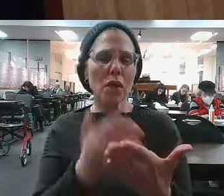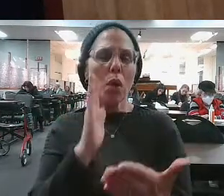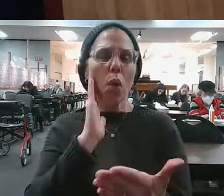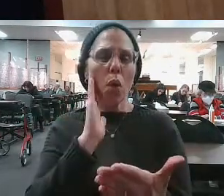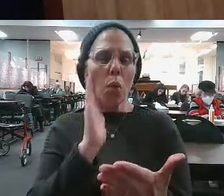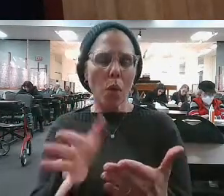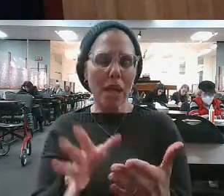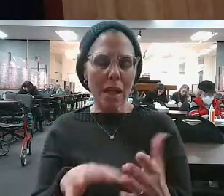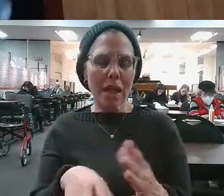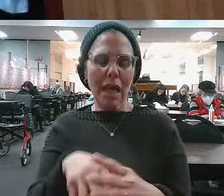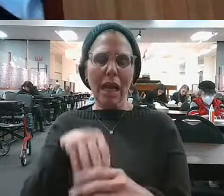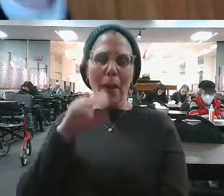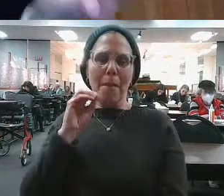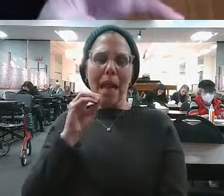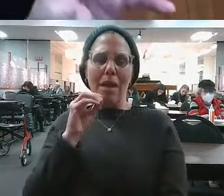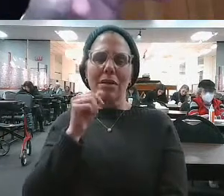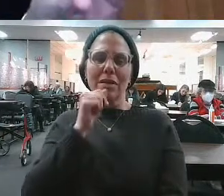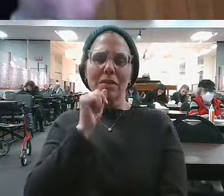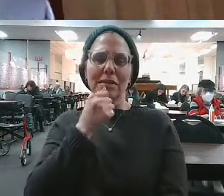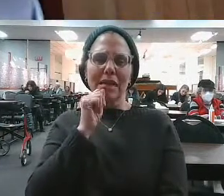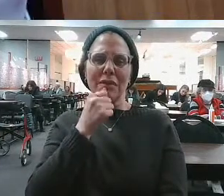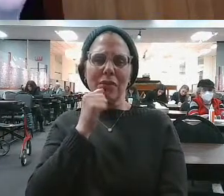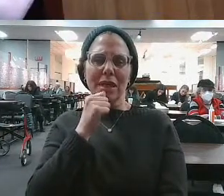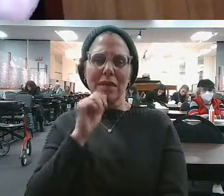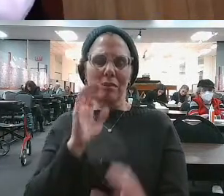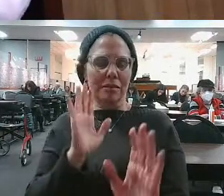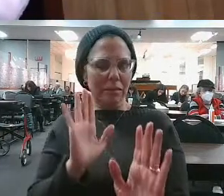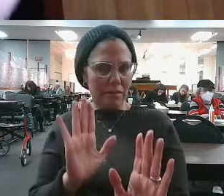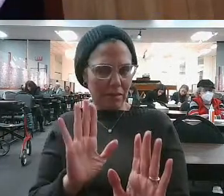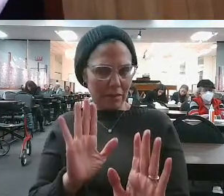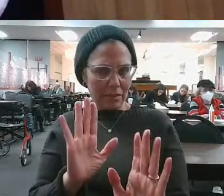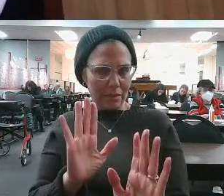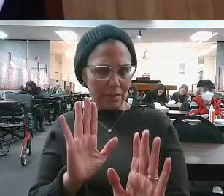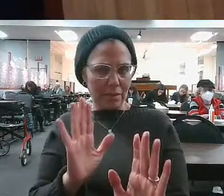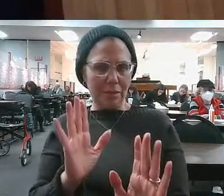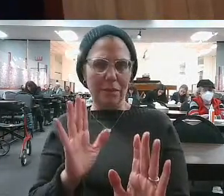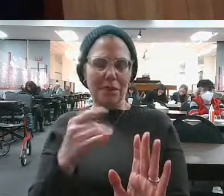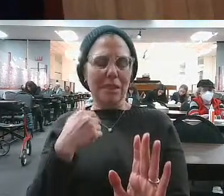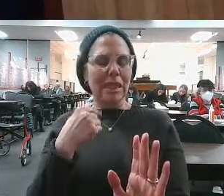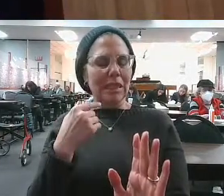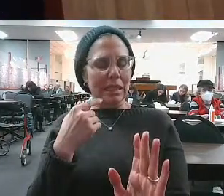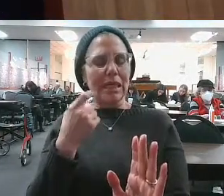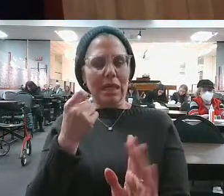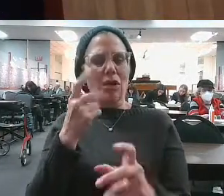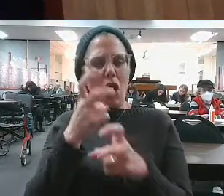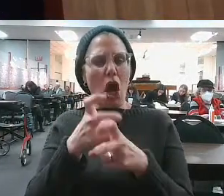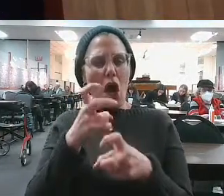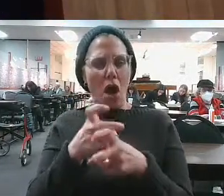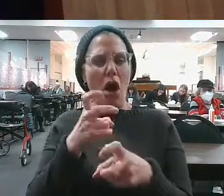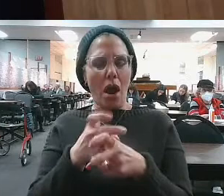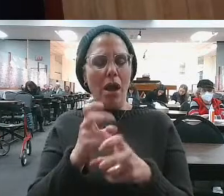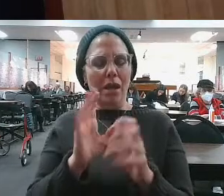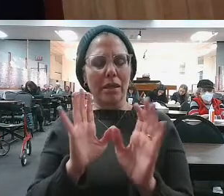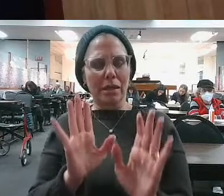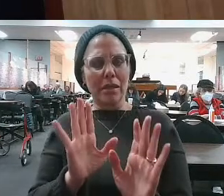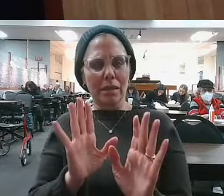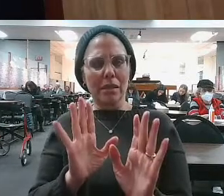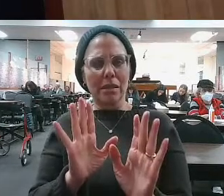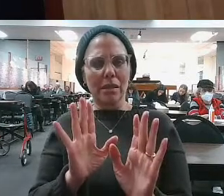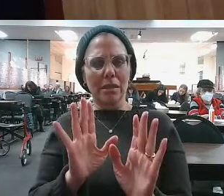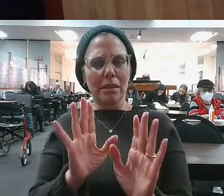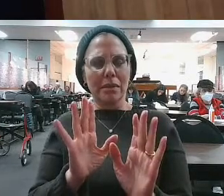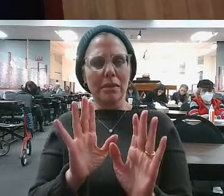emerges from the suffering. Now, hear him out. Hear him out. Because often we hear things like this and there's a part of us